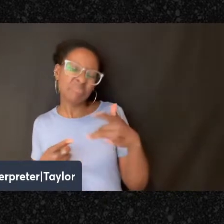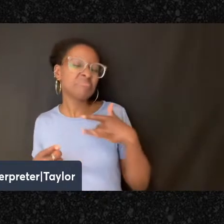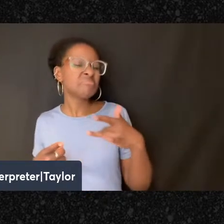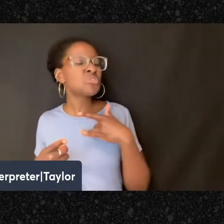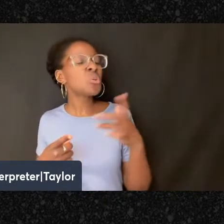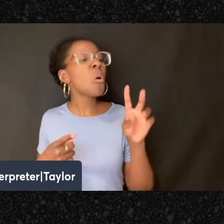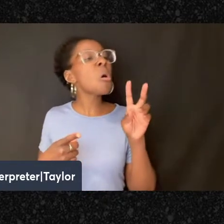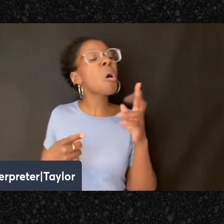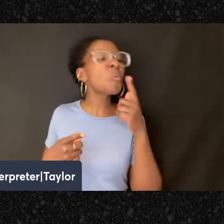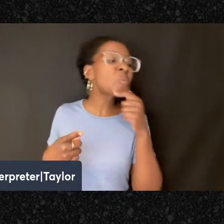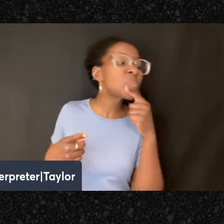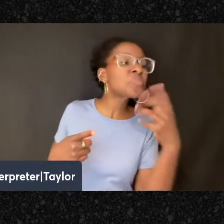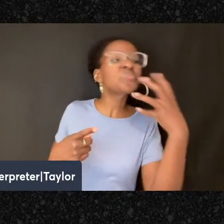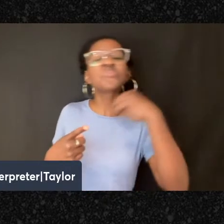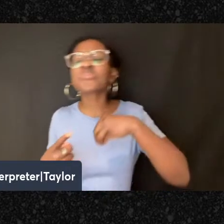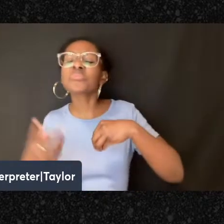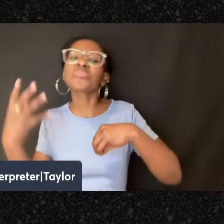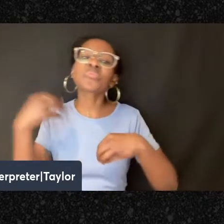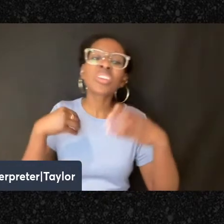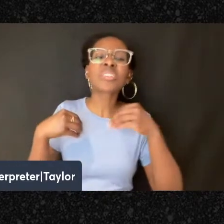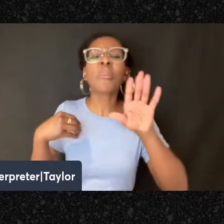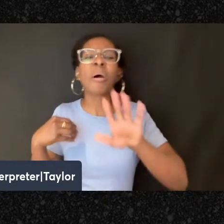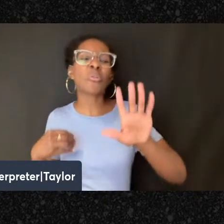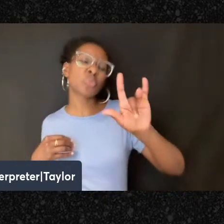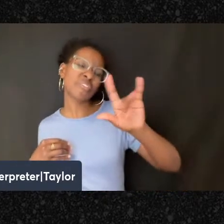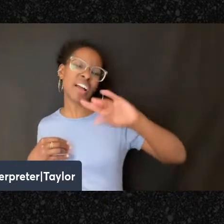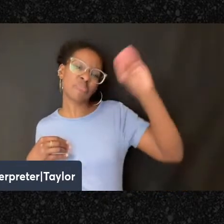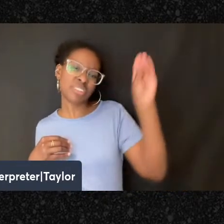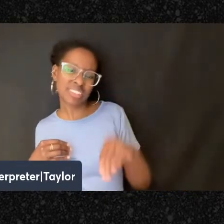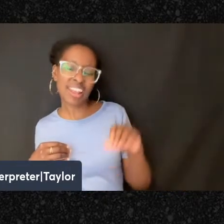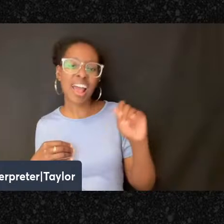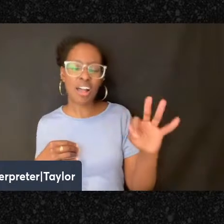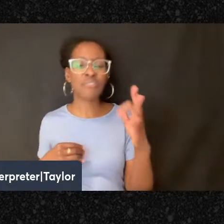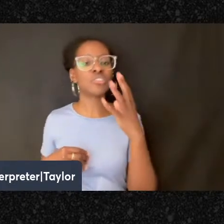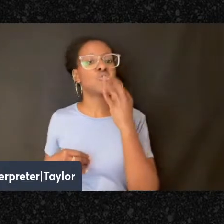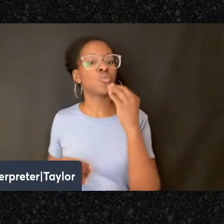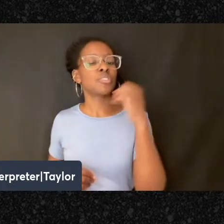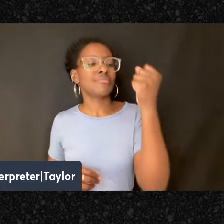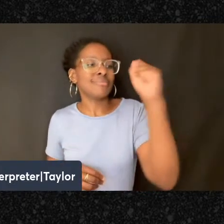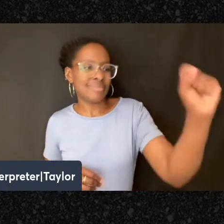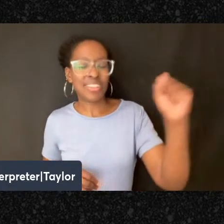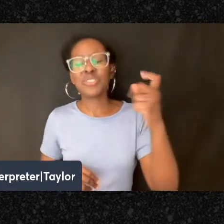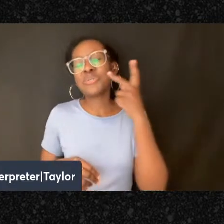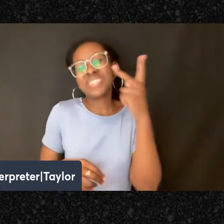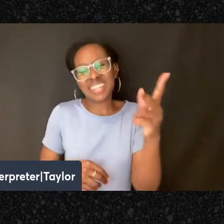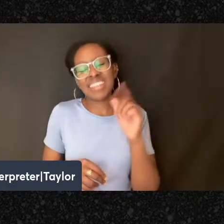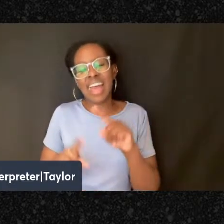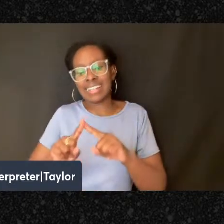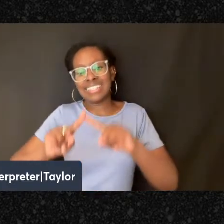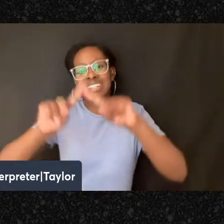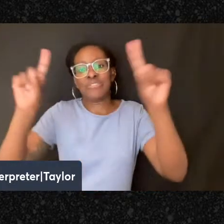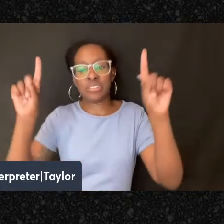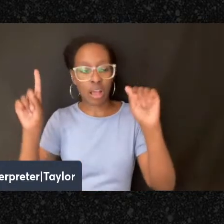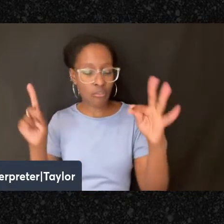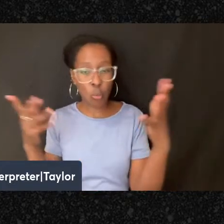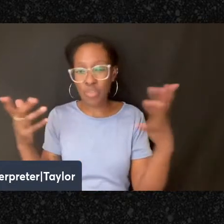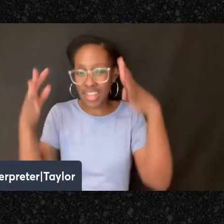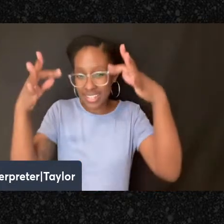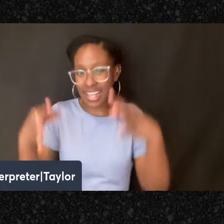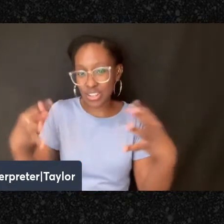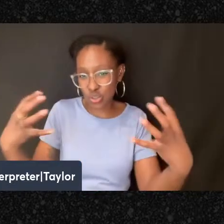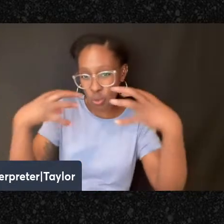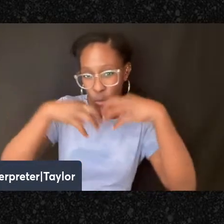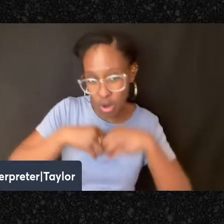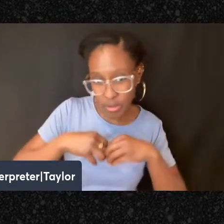5% of religious Jewish anarchists, you still see this tremendous difference. But the religious